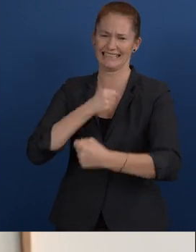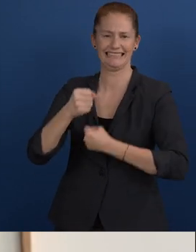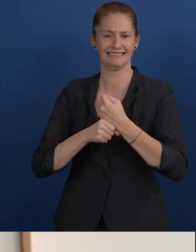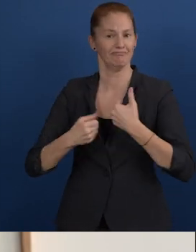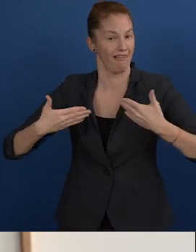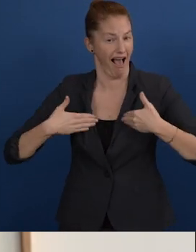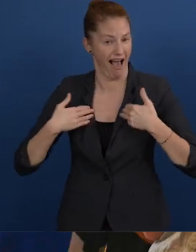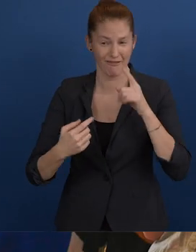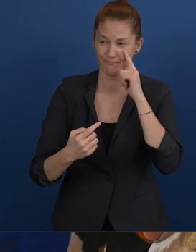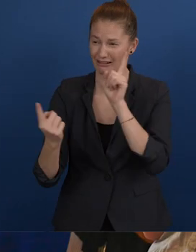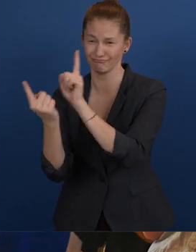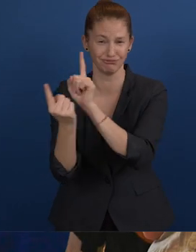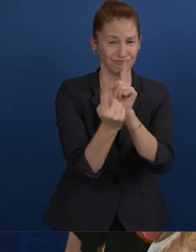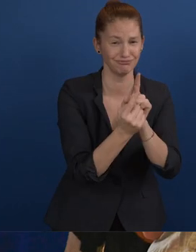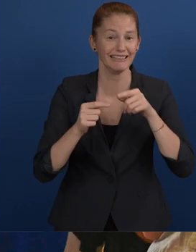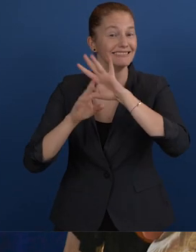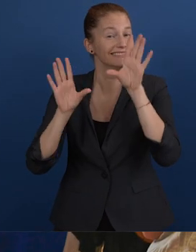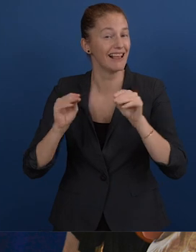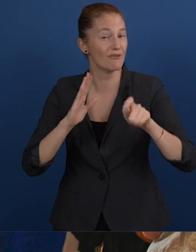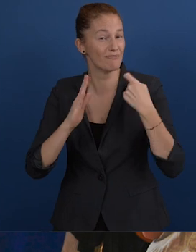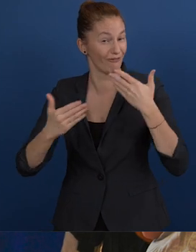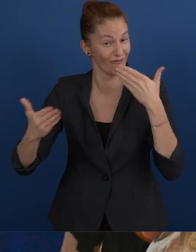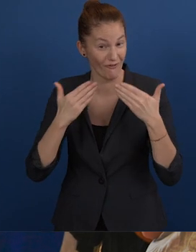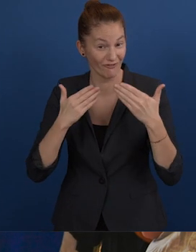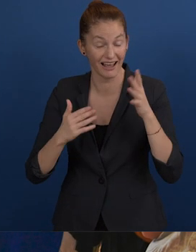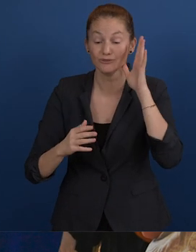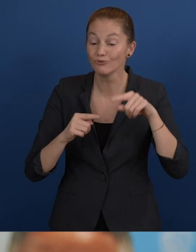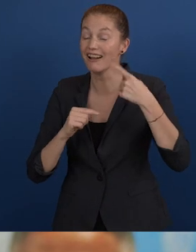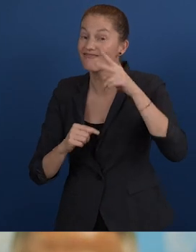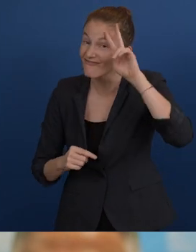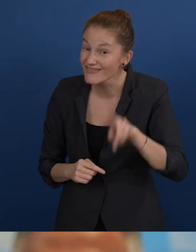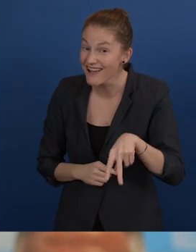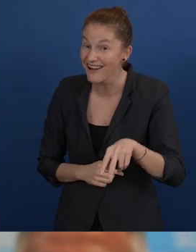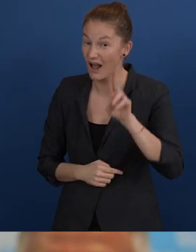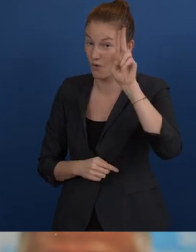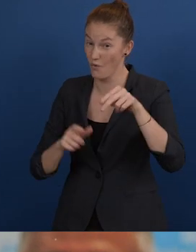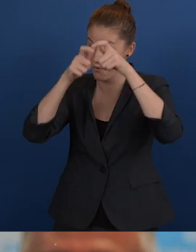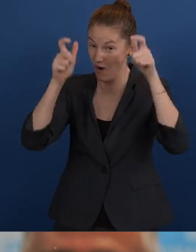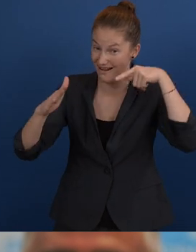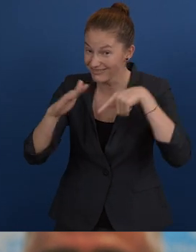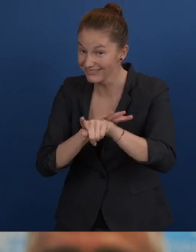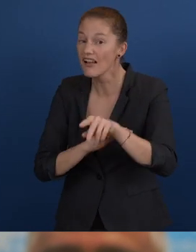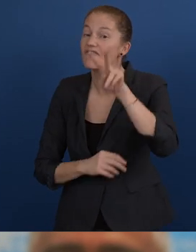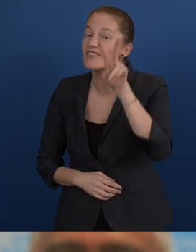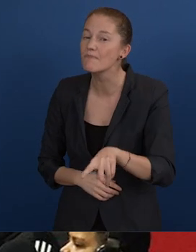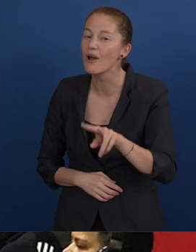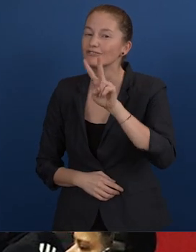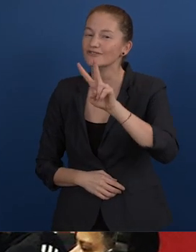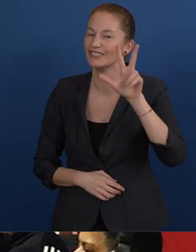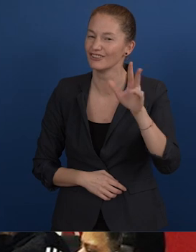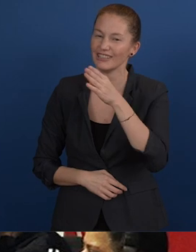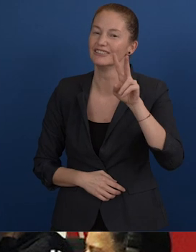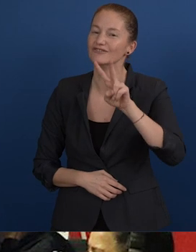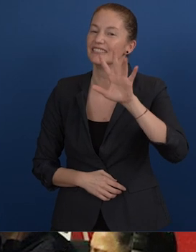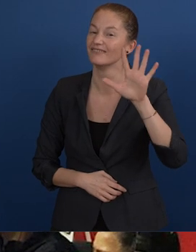welcoming many of them at the next Xero Project conference, which will take place